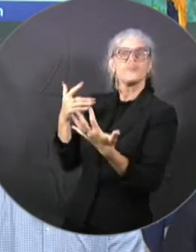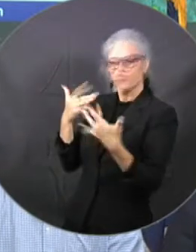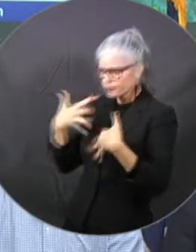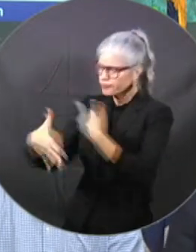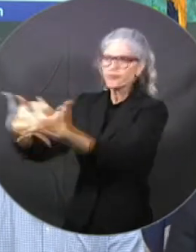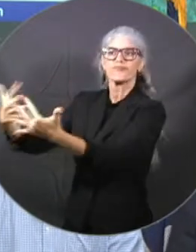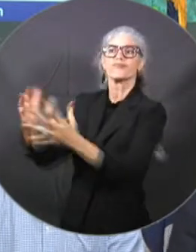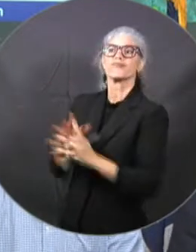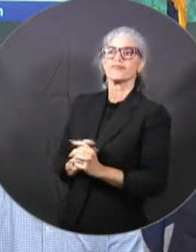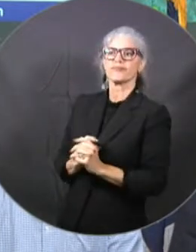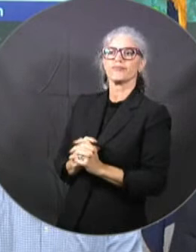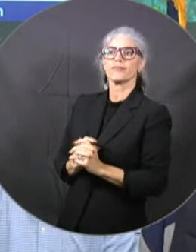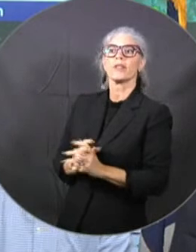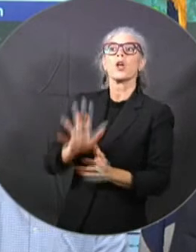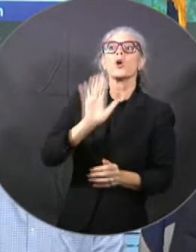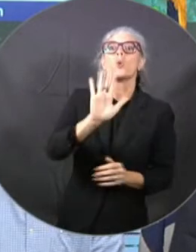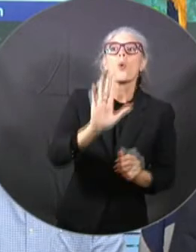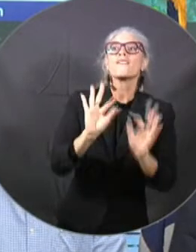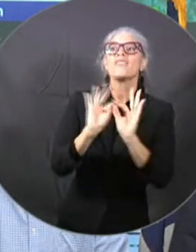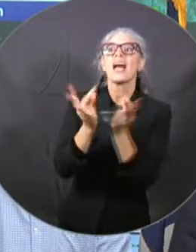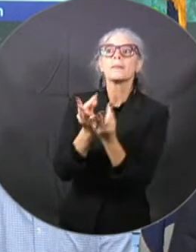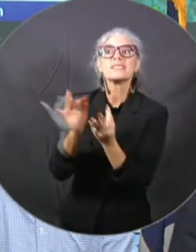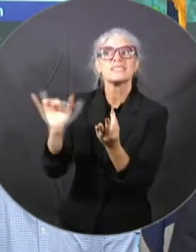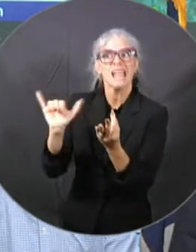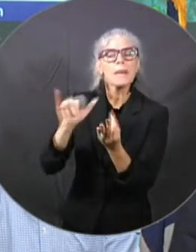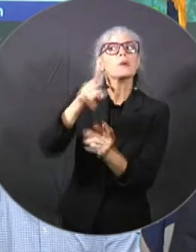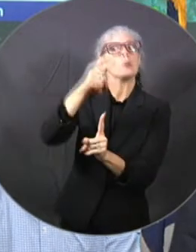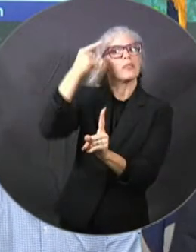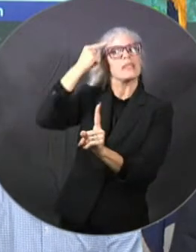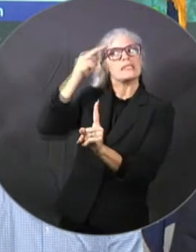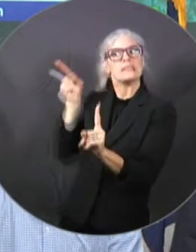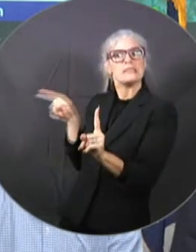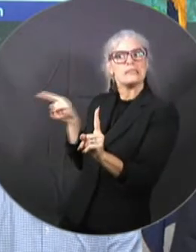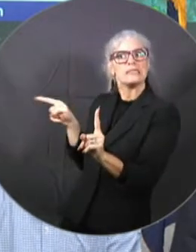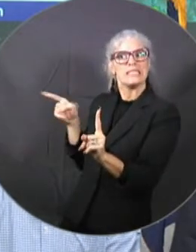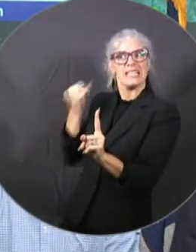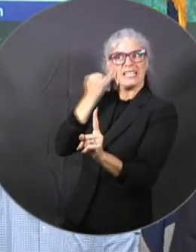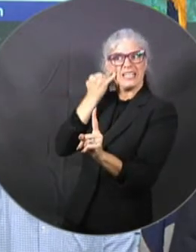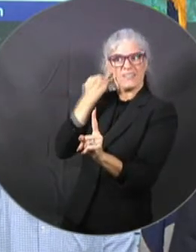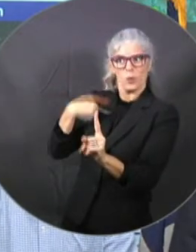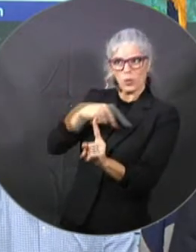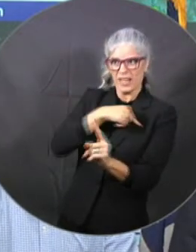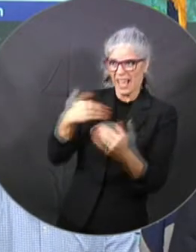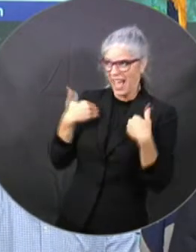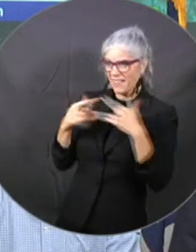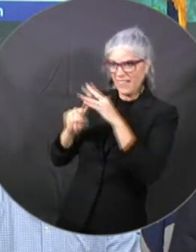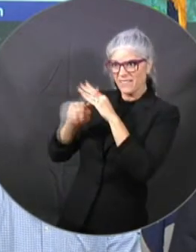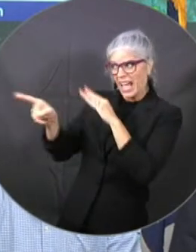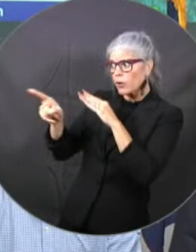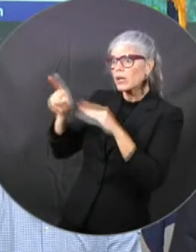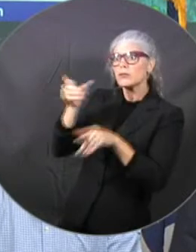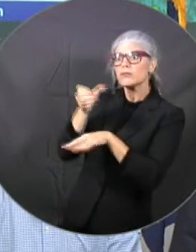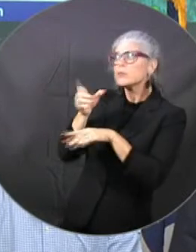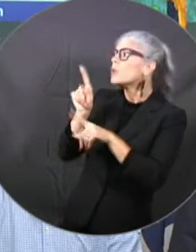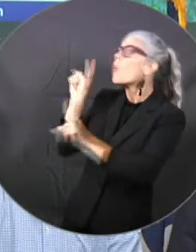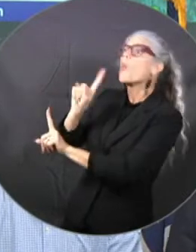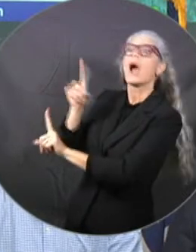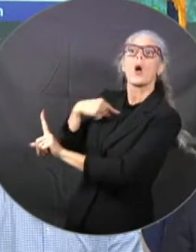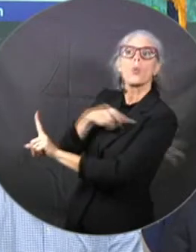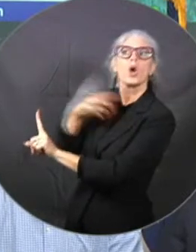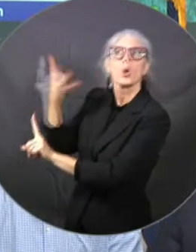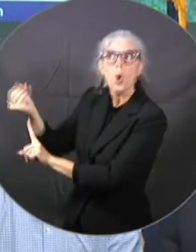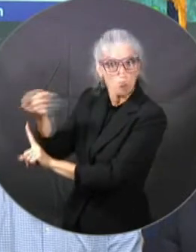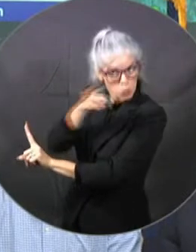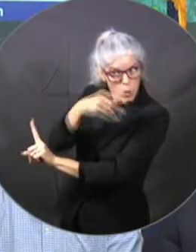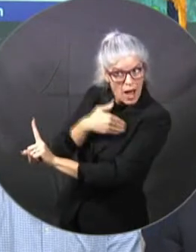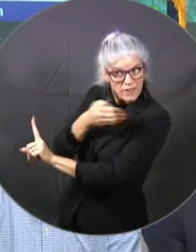your chosen evacuation route? Do you know if you live in evacuation zone or not? Do you have a plan for your family? This storm